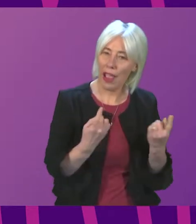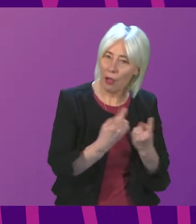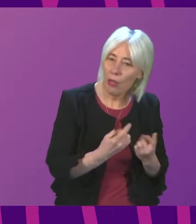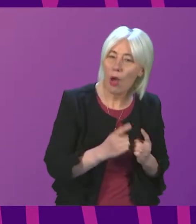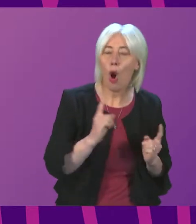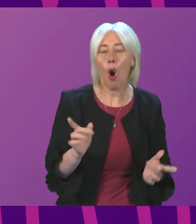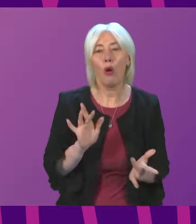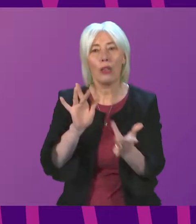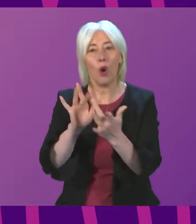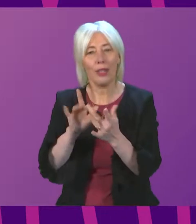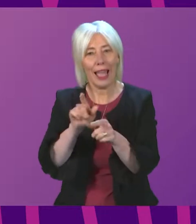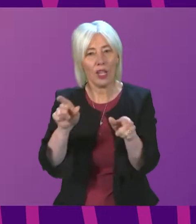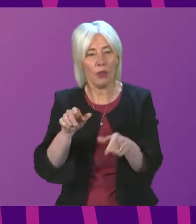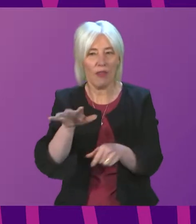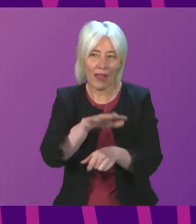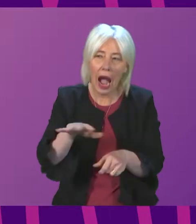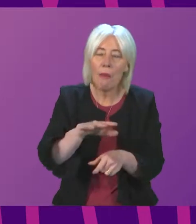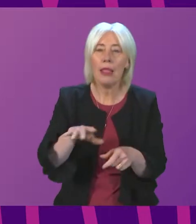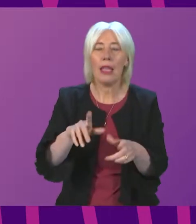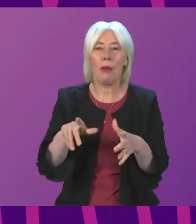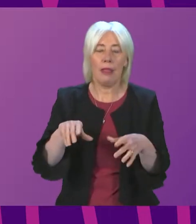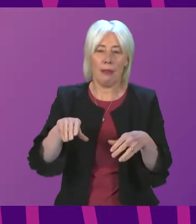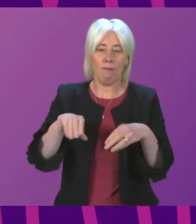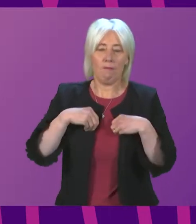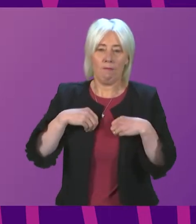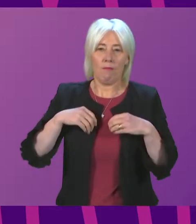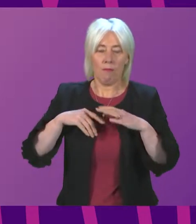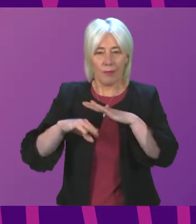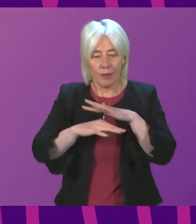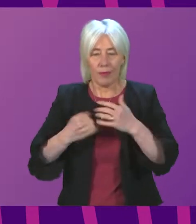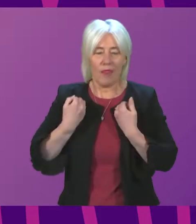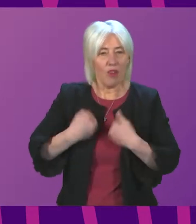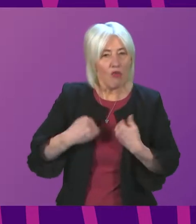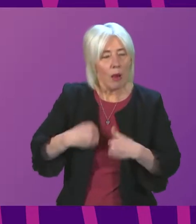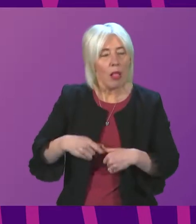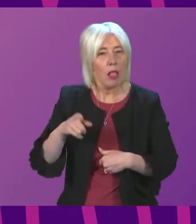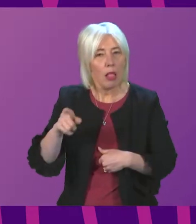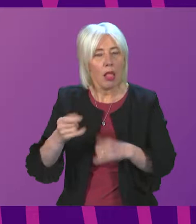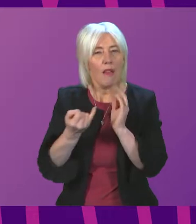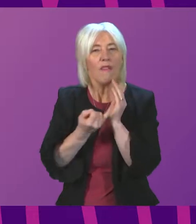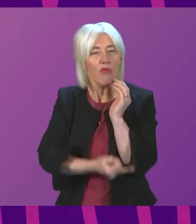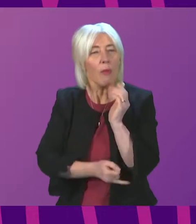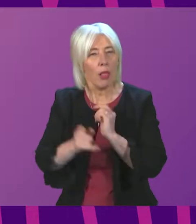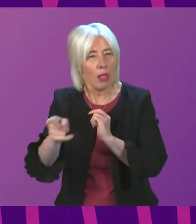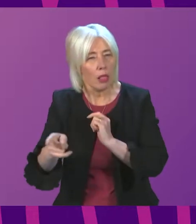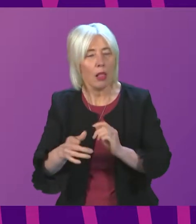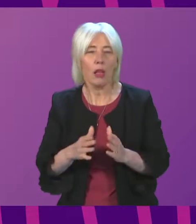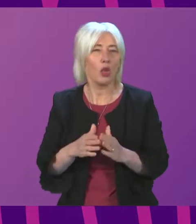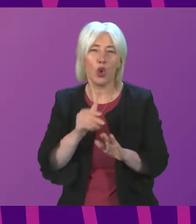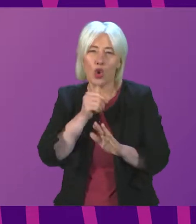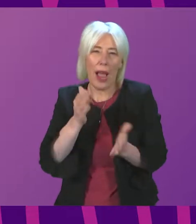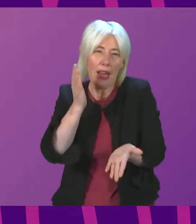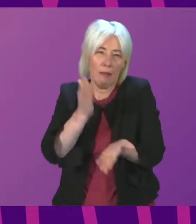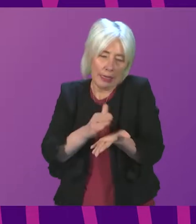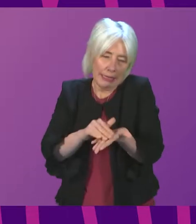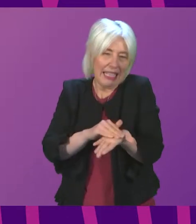through contact with people who have compromised immune systems be vulnerable in that sense rather than any definitions that